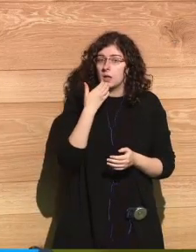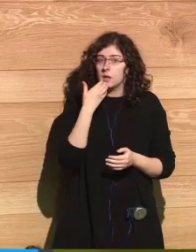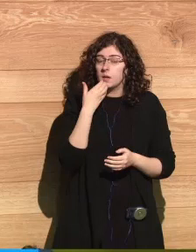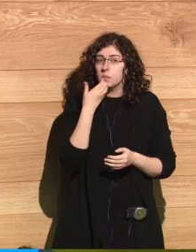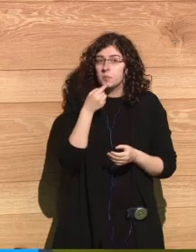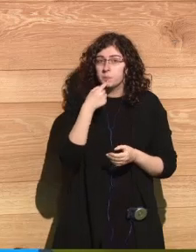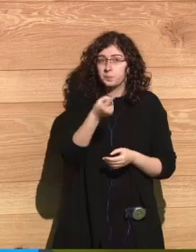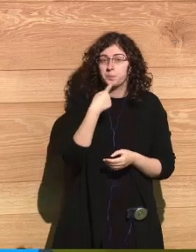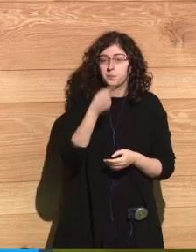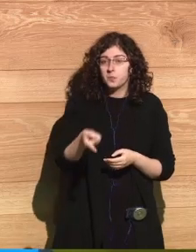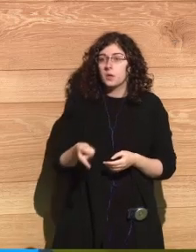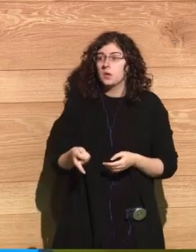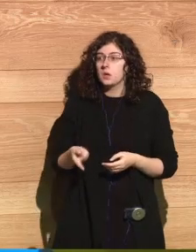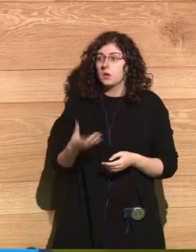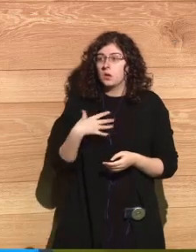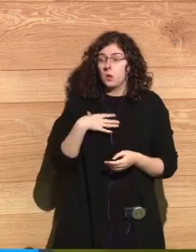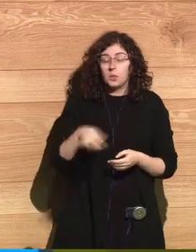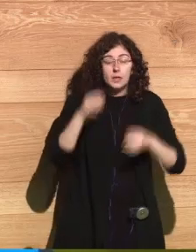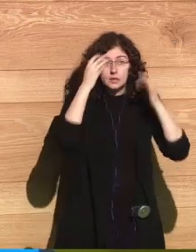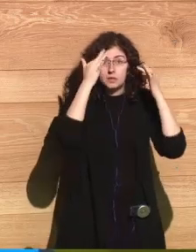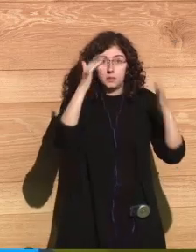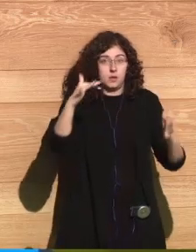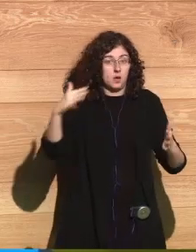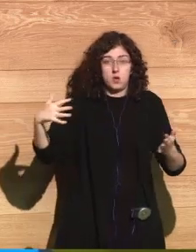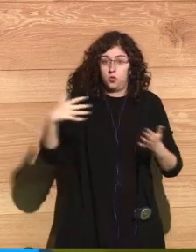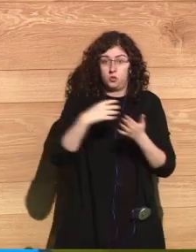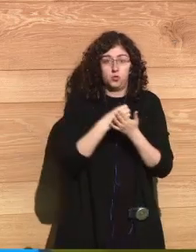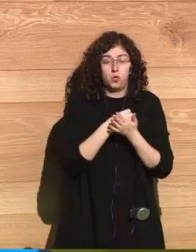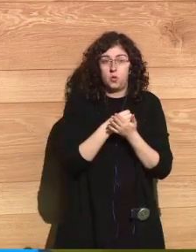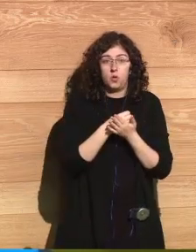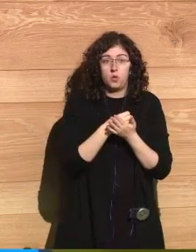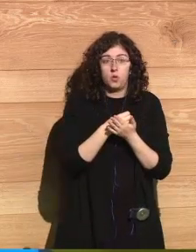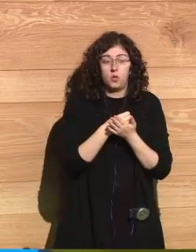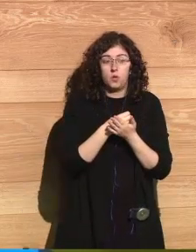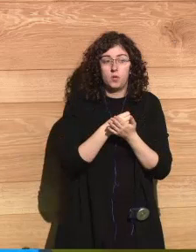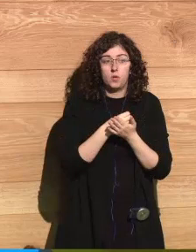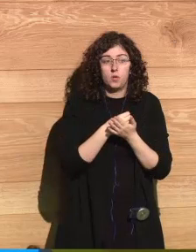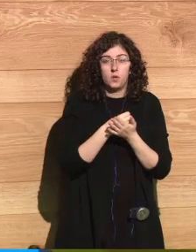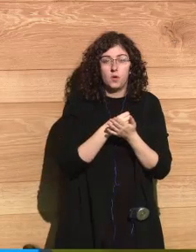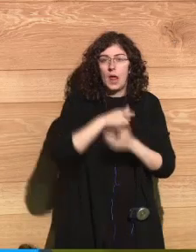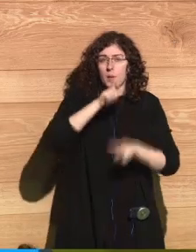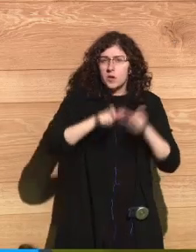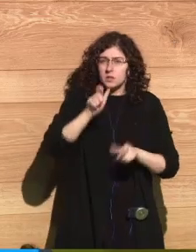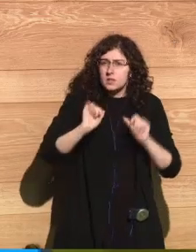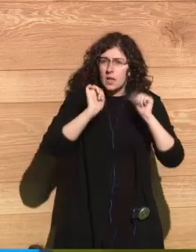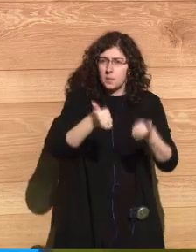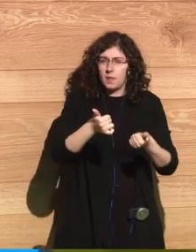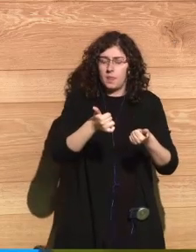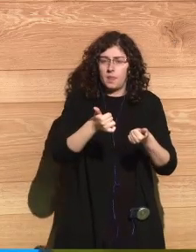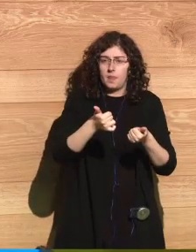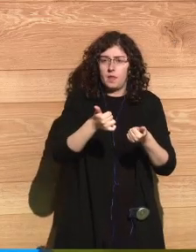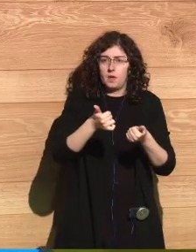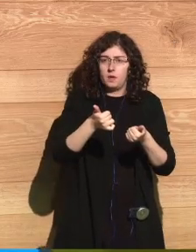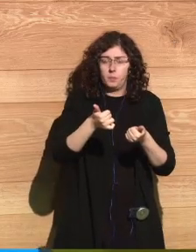around, people quickly get the message, we are not supposed to talk about what we experienced.